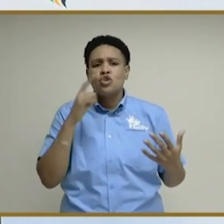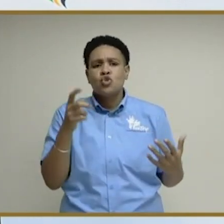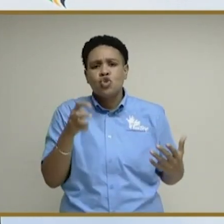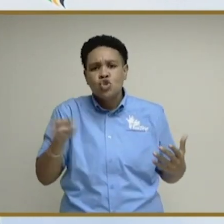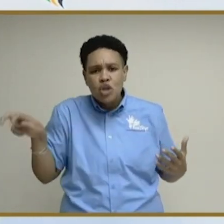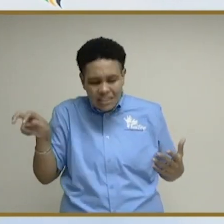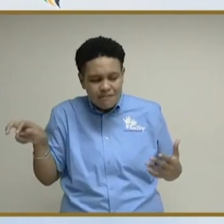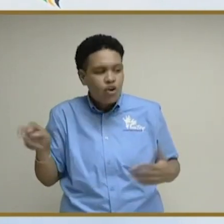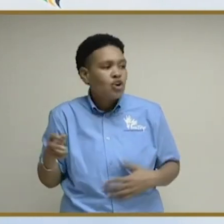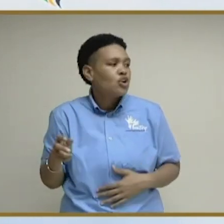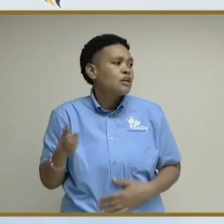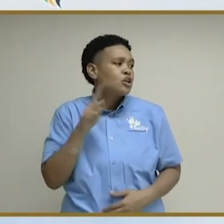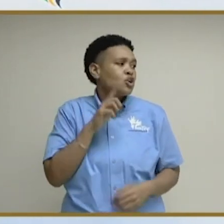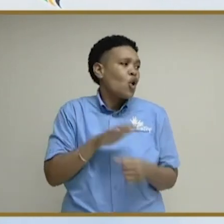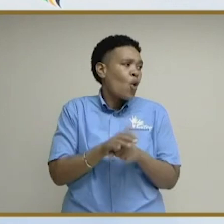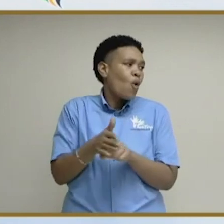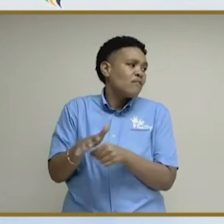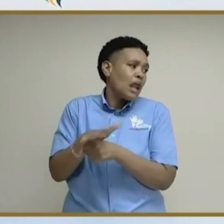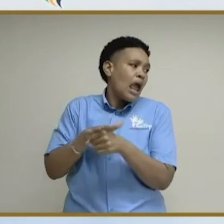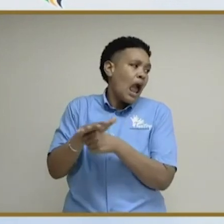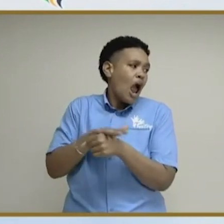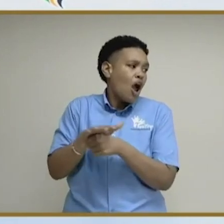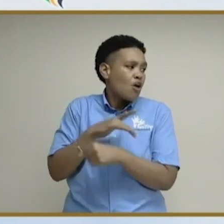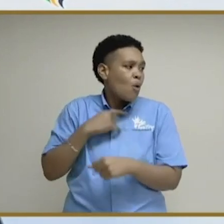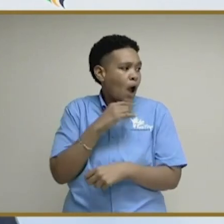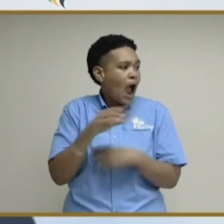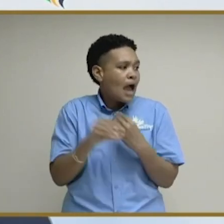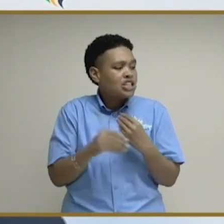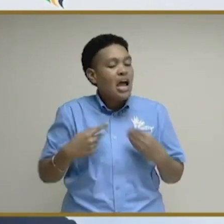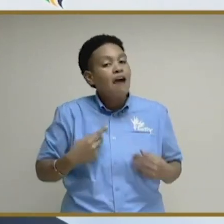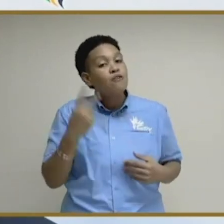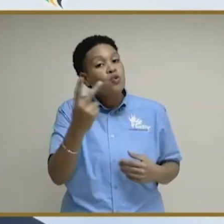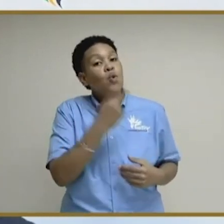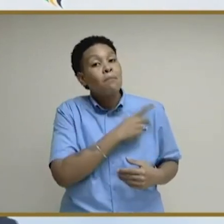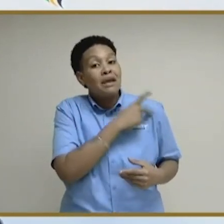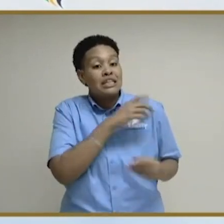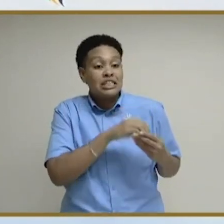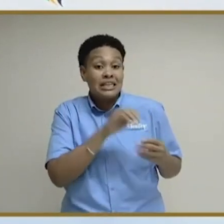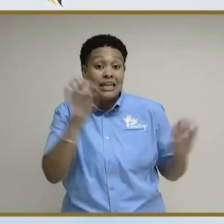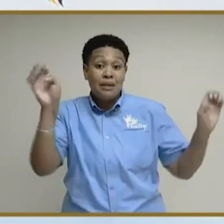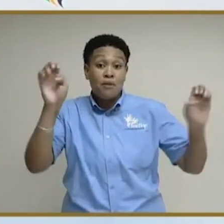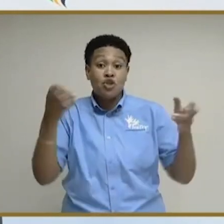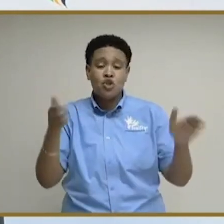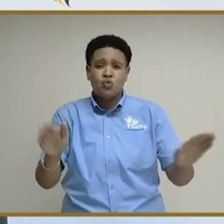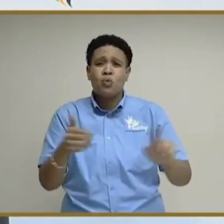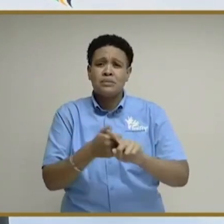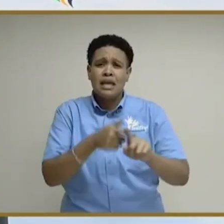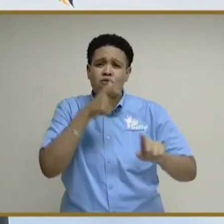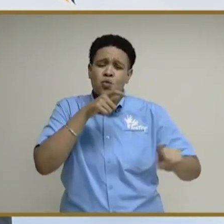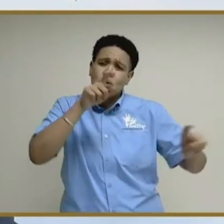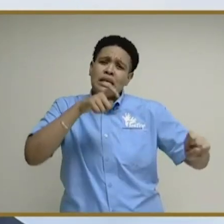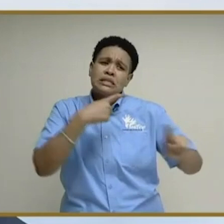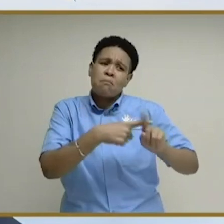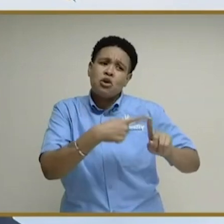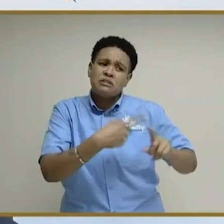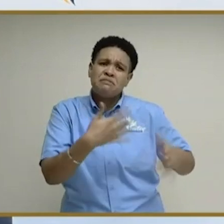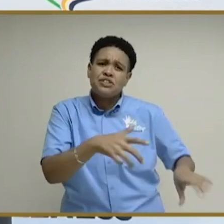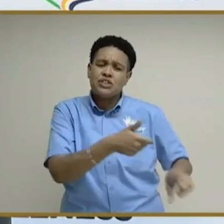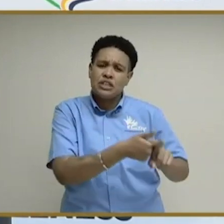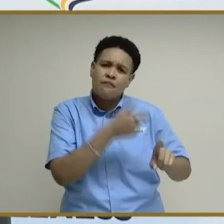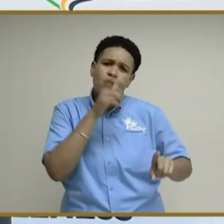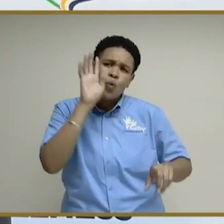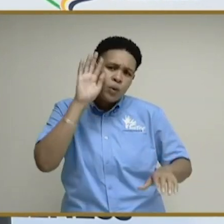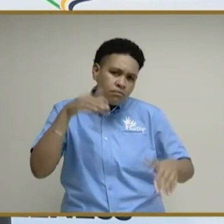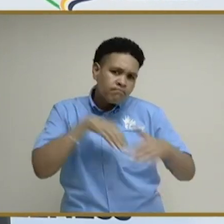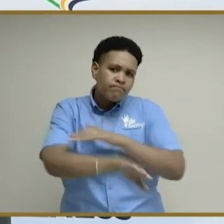be transferred to the COVID area. We also have two patients in the emergency room who have tested positive and who will be